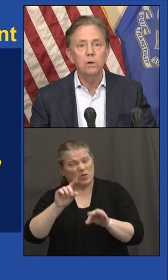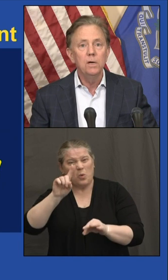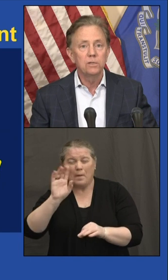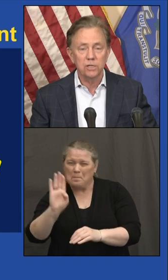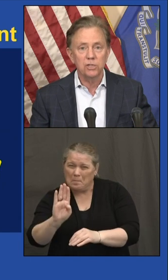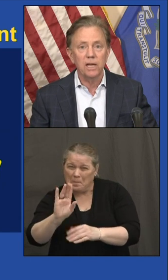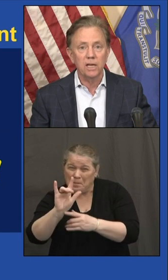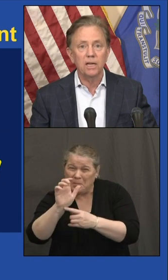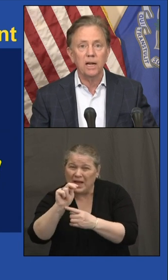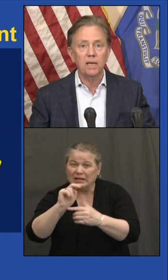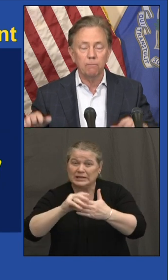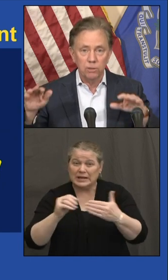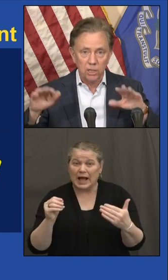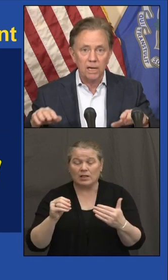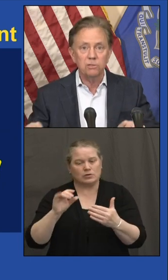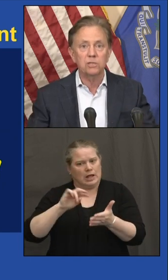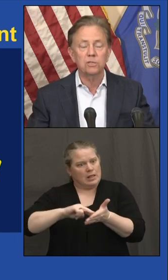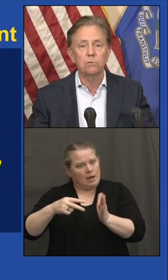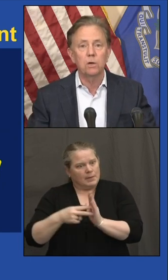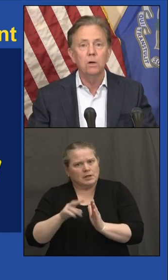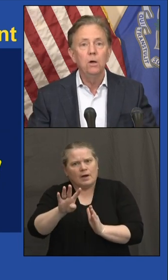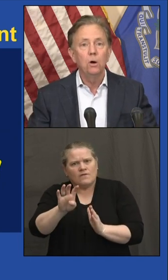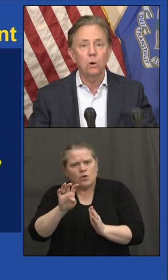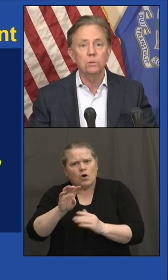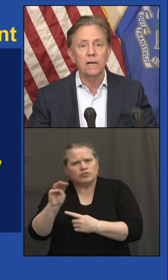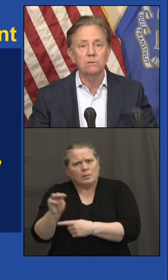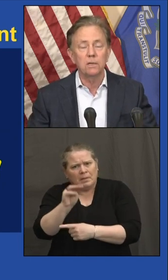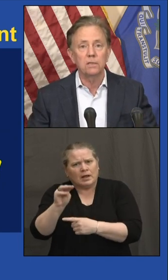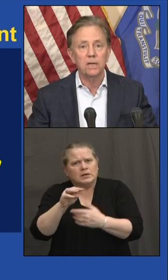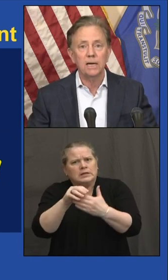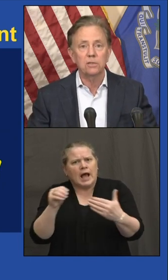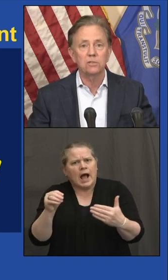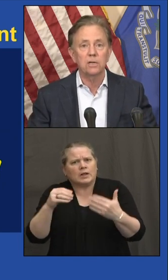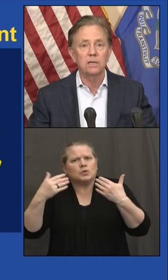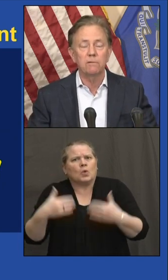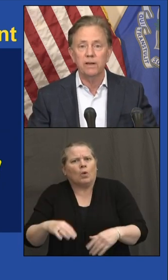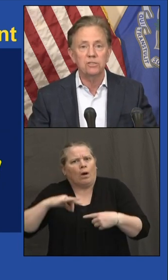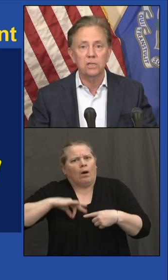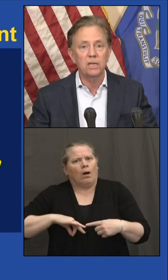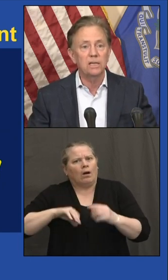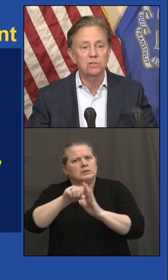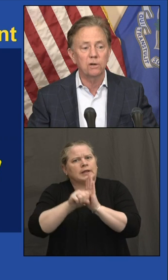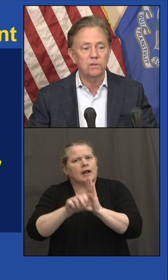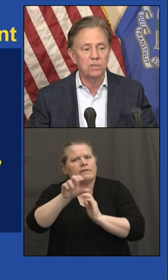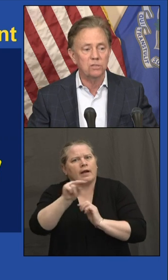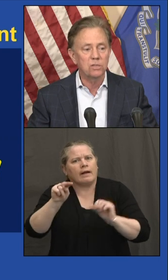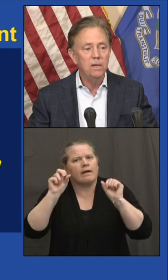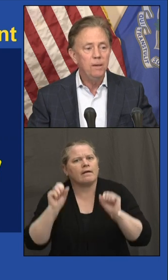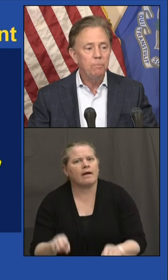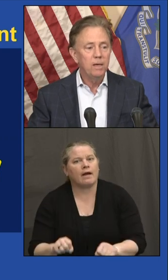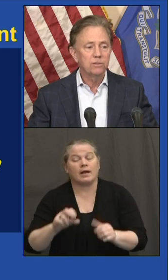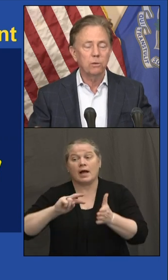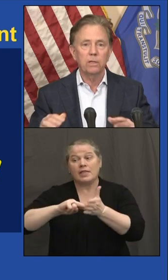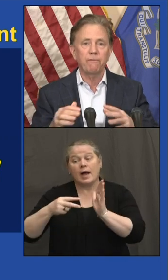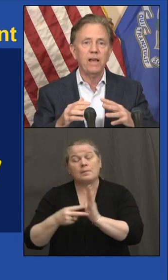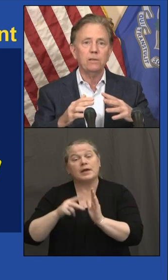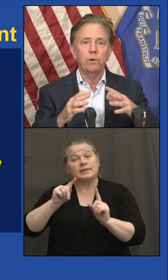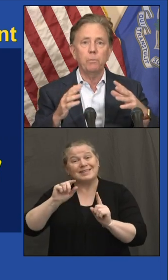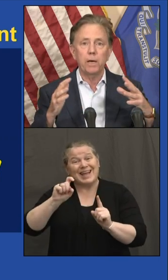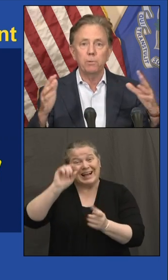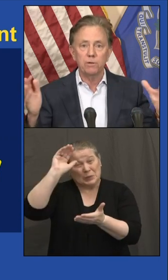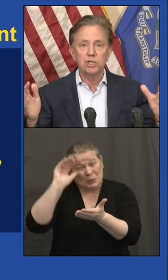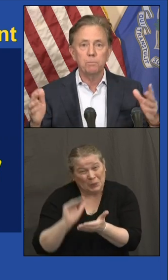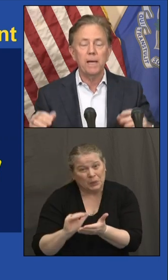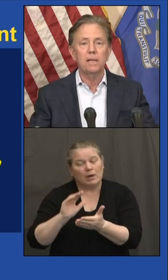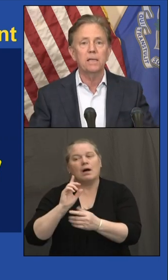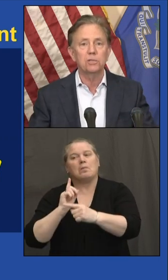revenue to the state of Connecticut, which allows us to hold down taxes and invest in key services. So the fact that